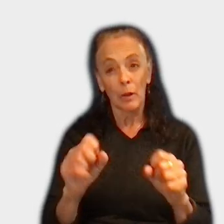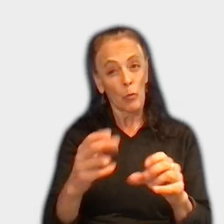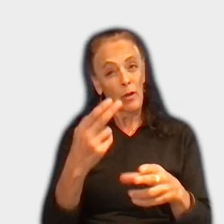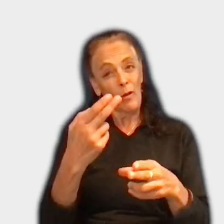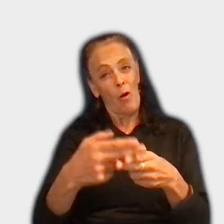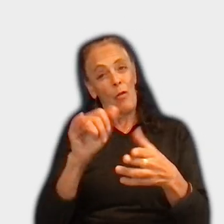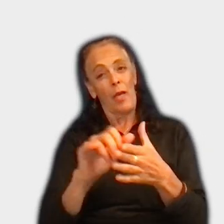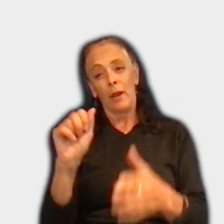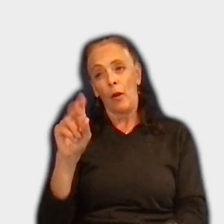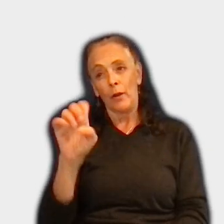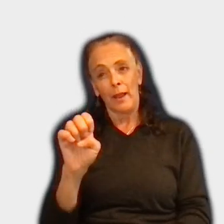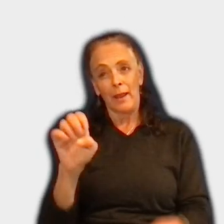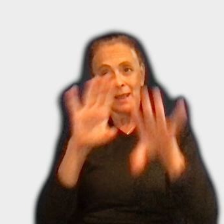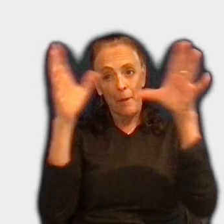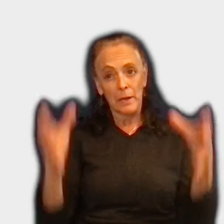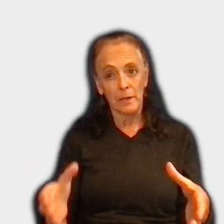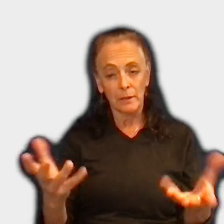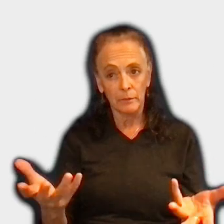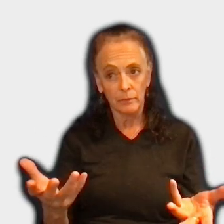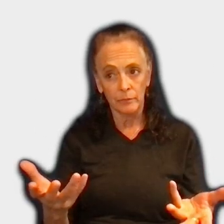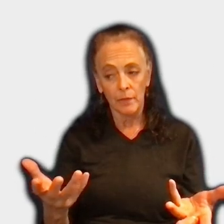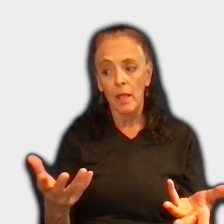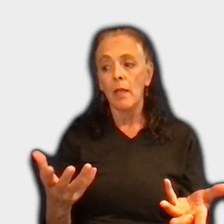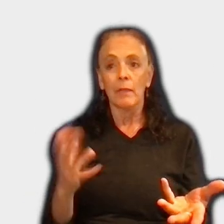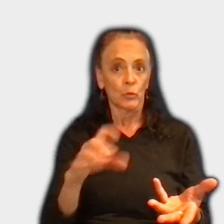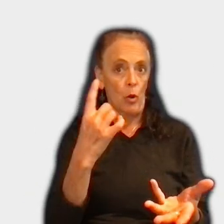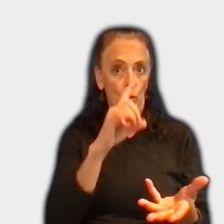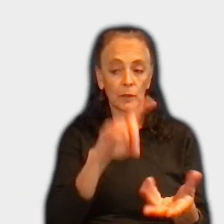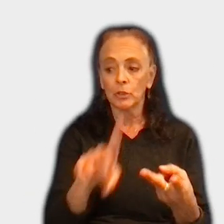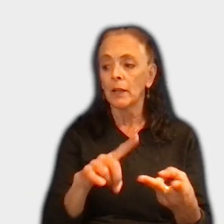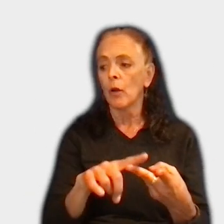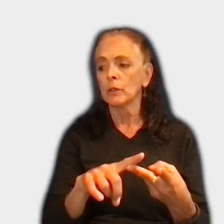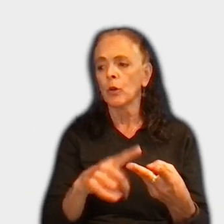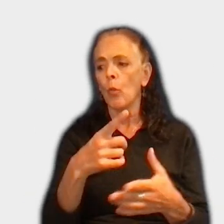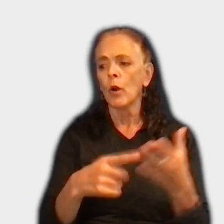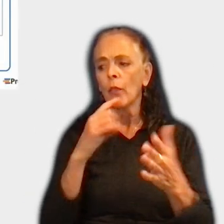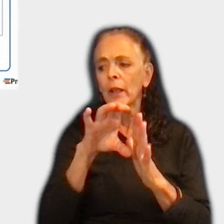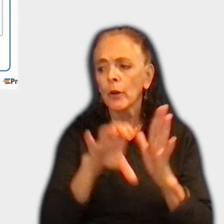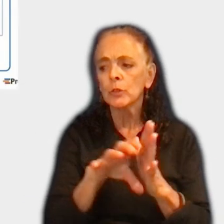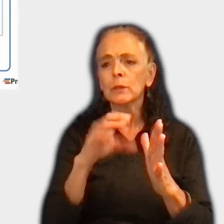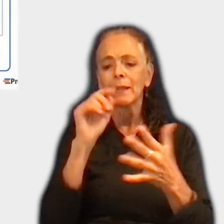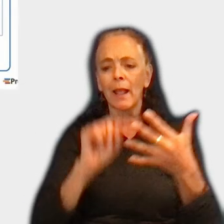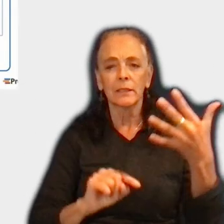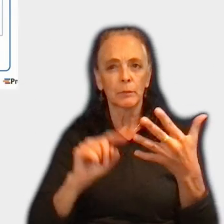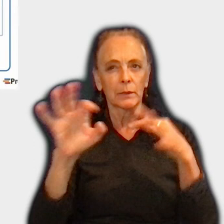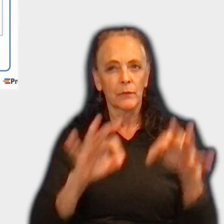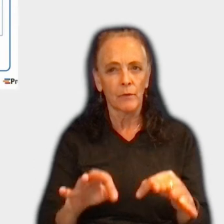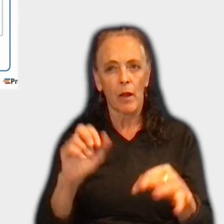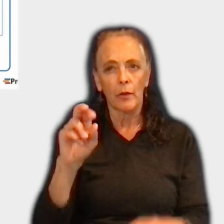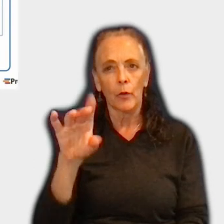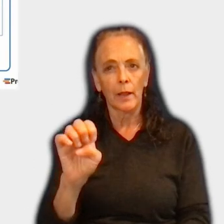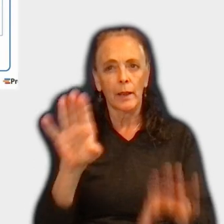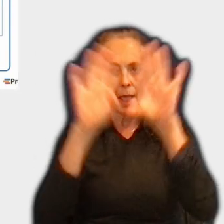this one to make big question. Also the second question is like what are the current second aspect that define an arcade cabinet. In order